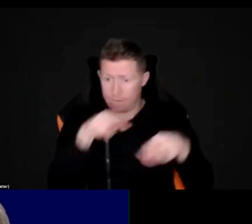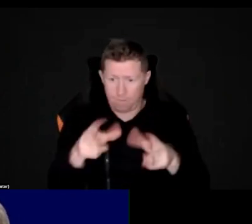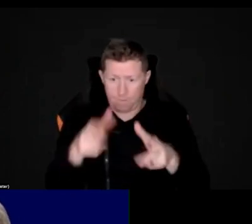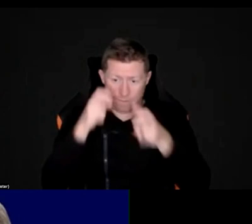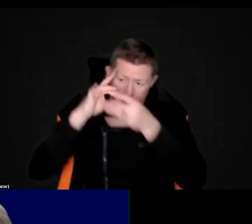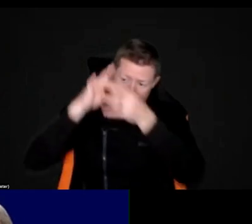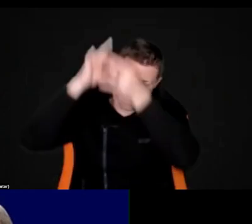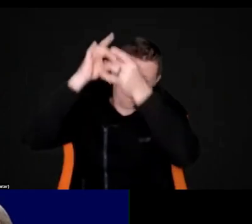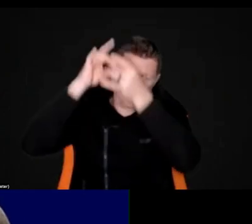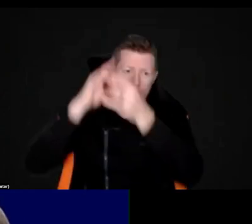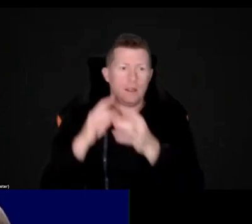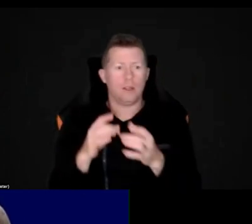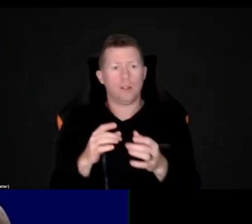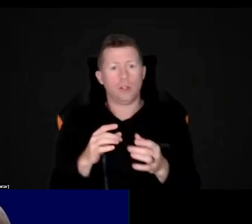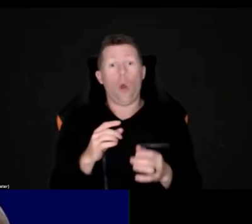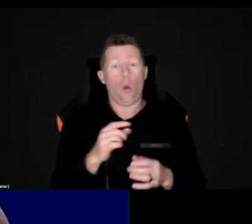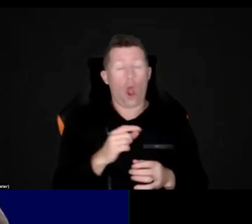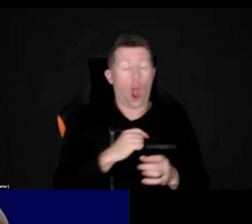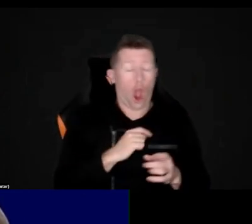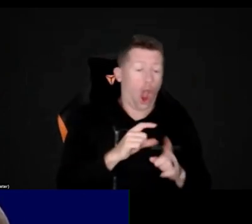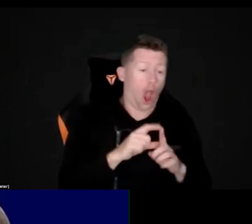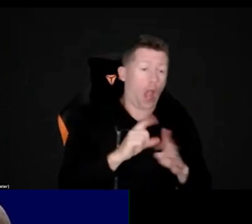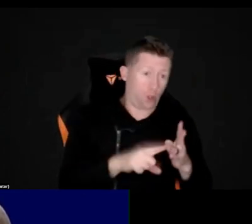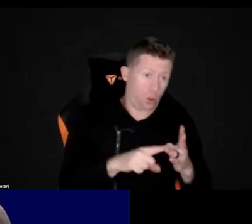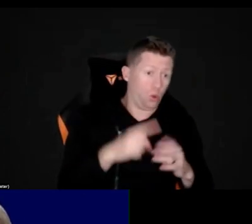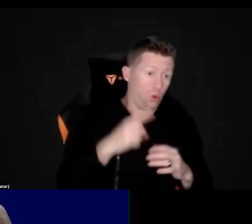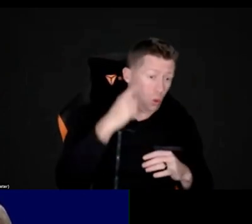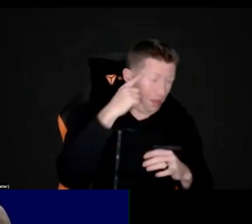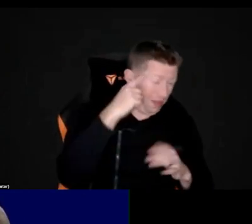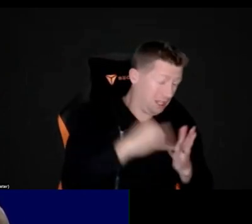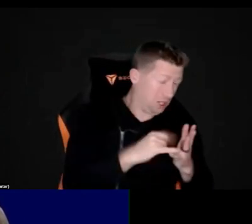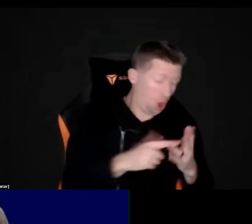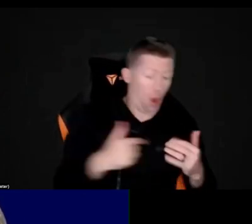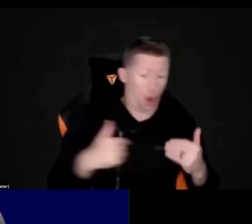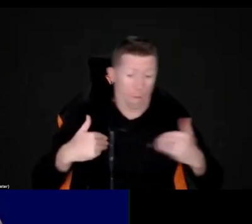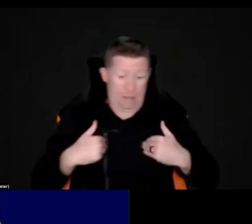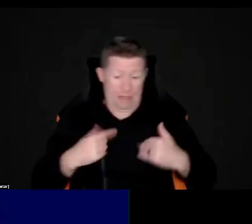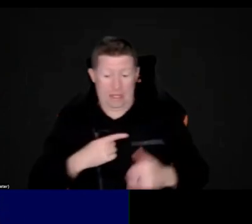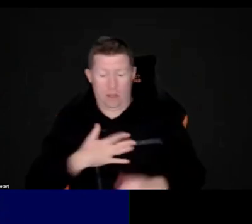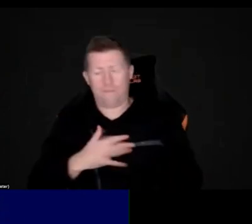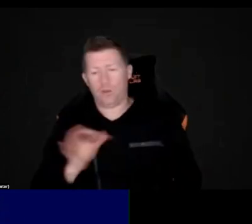short answer is, yes, I do think so. But I don't use it.